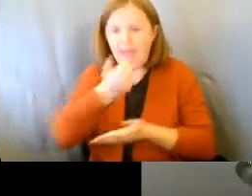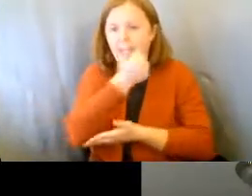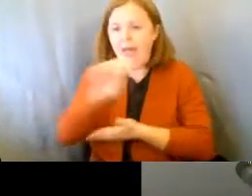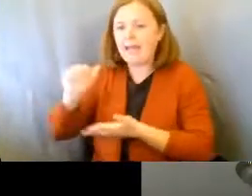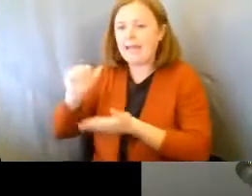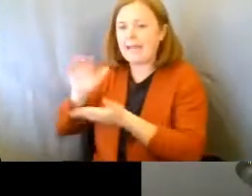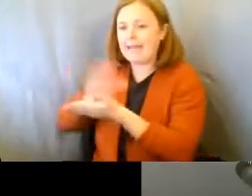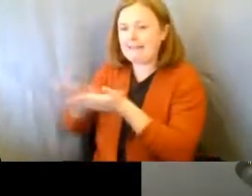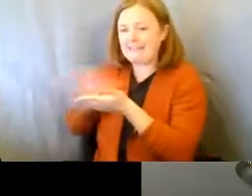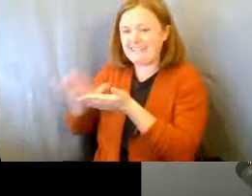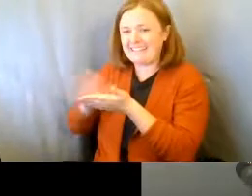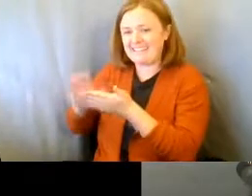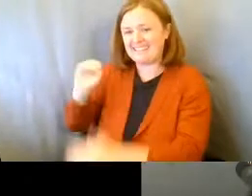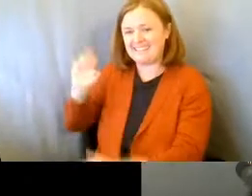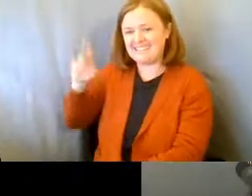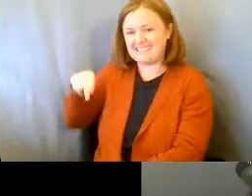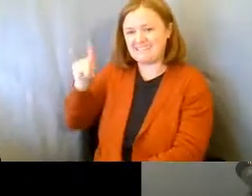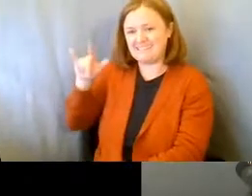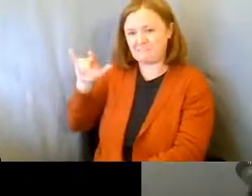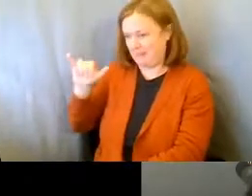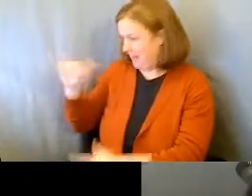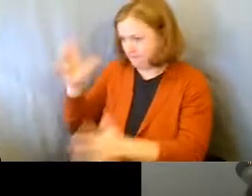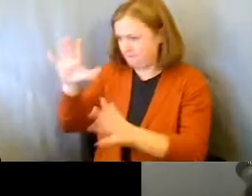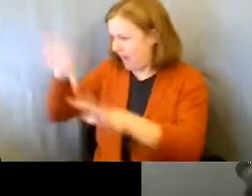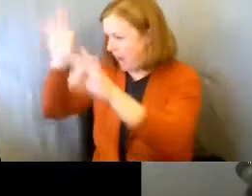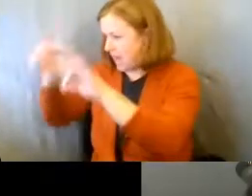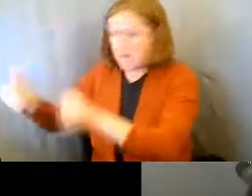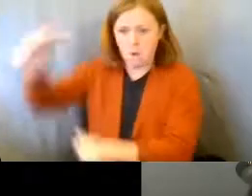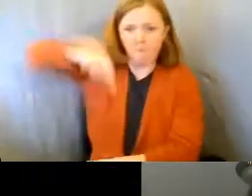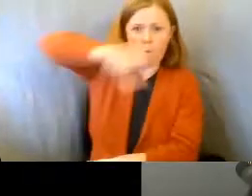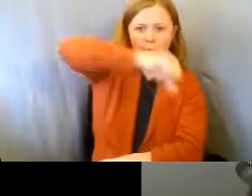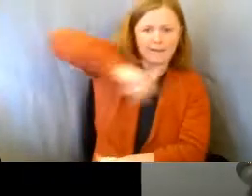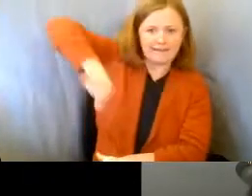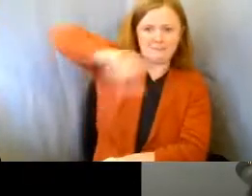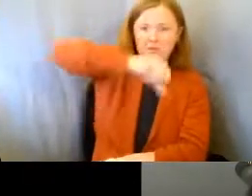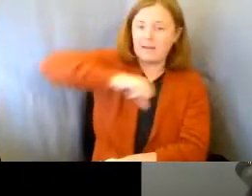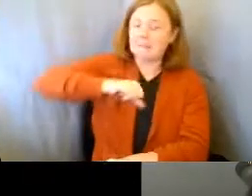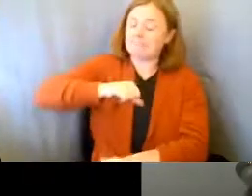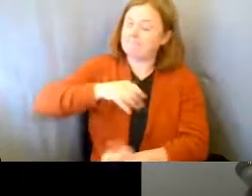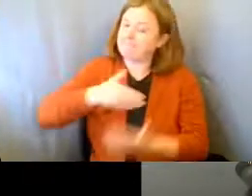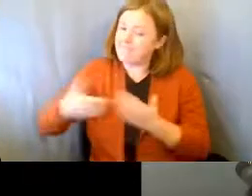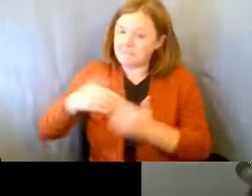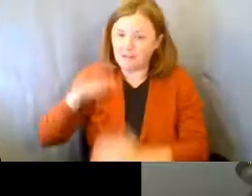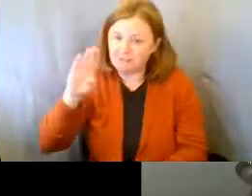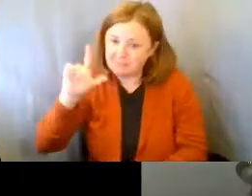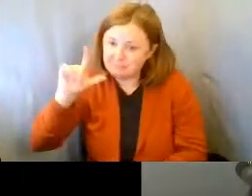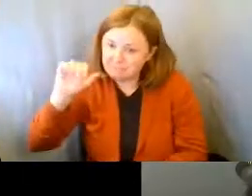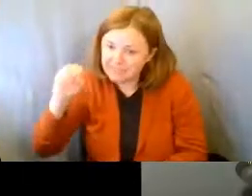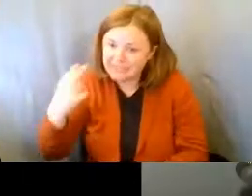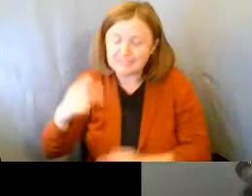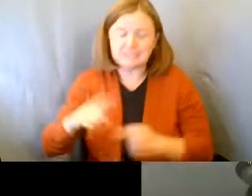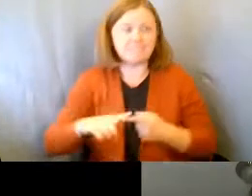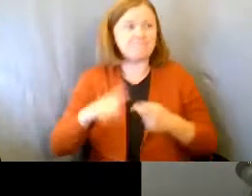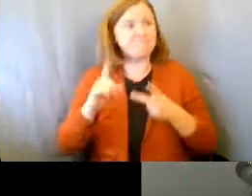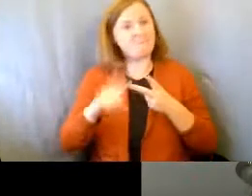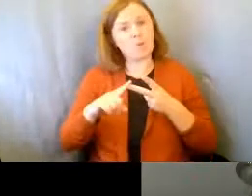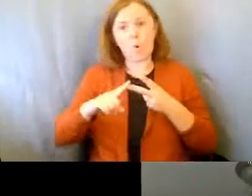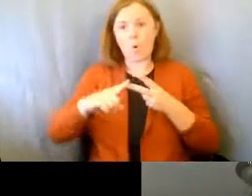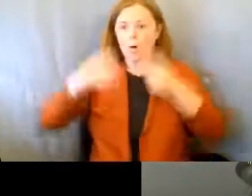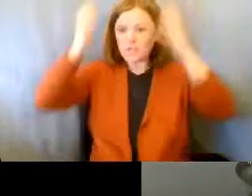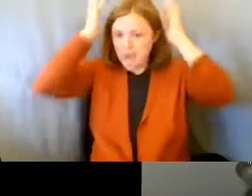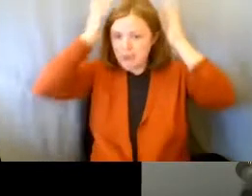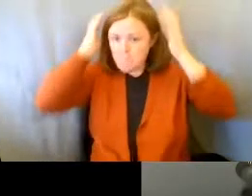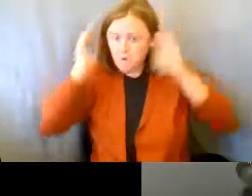supply available and pour it in there. Whether that's bleach or shampoo